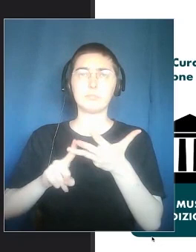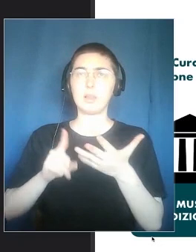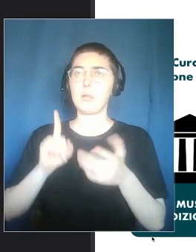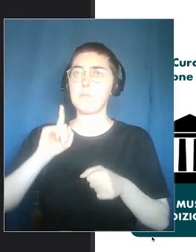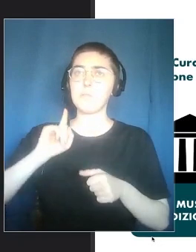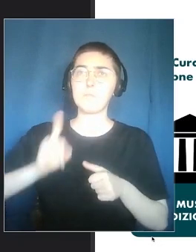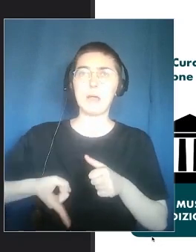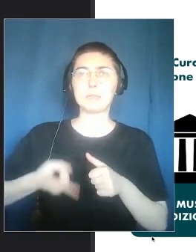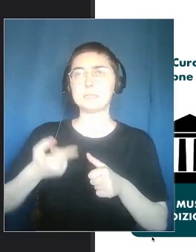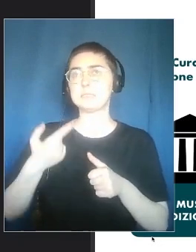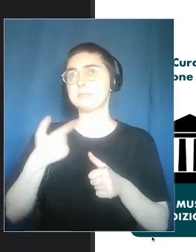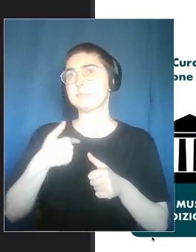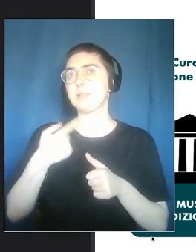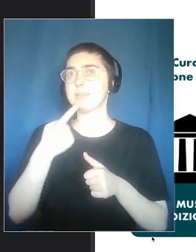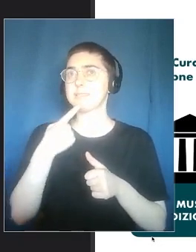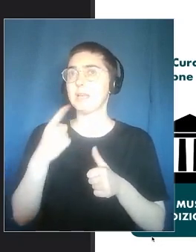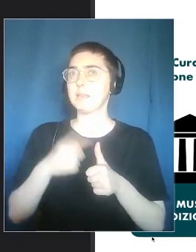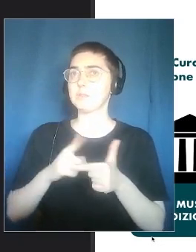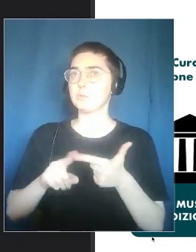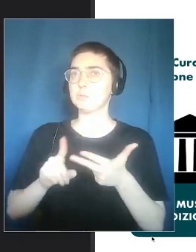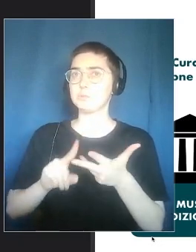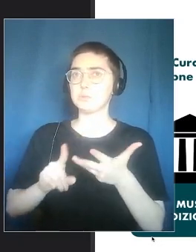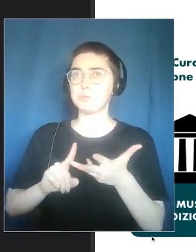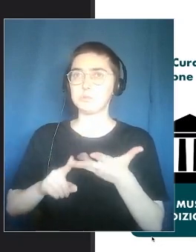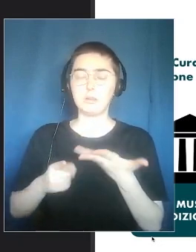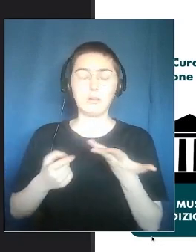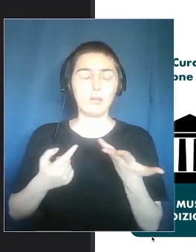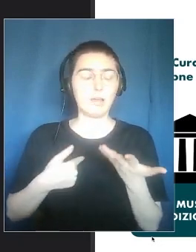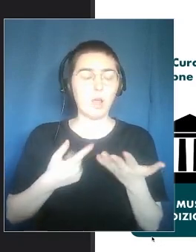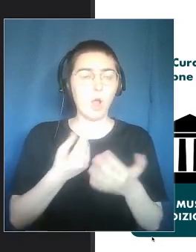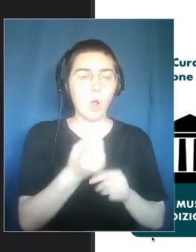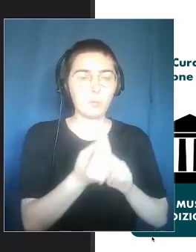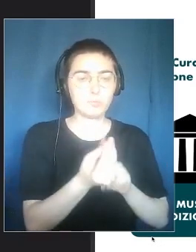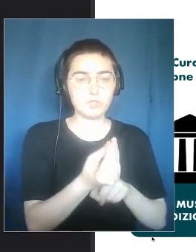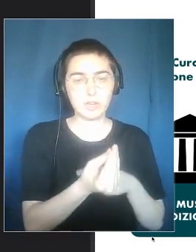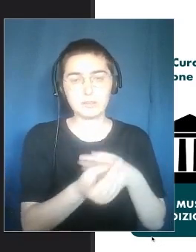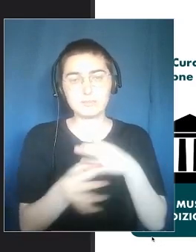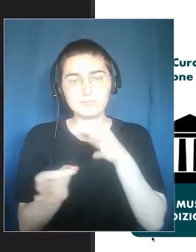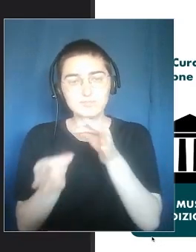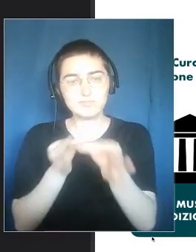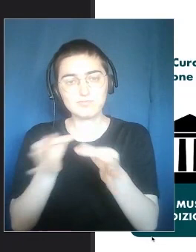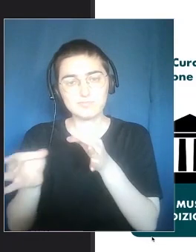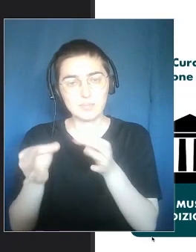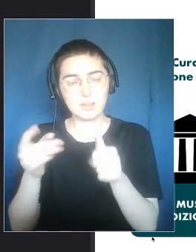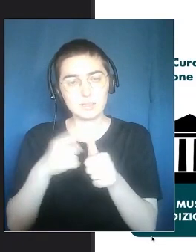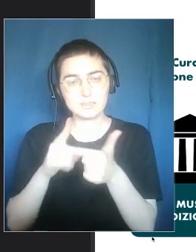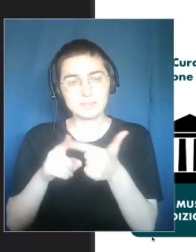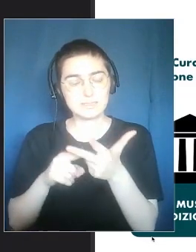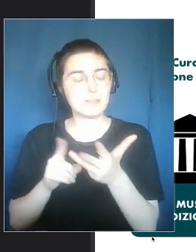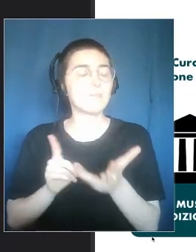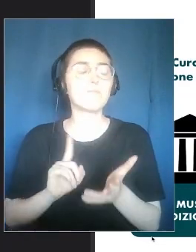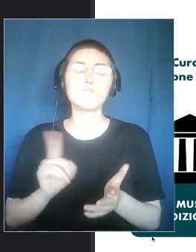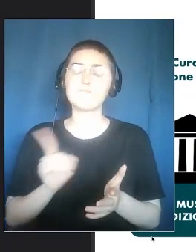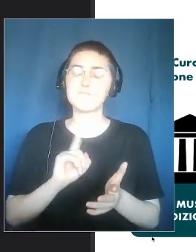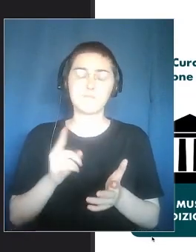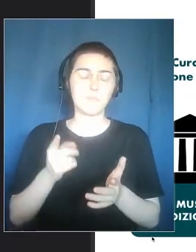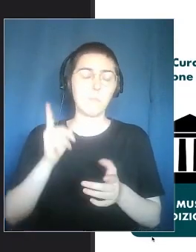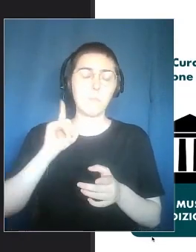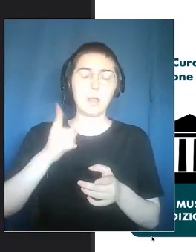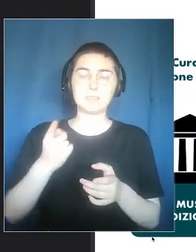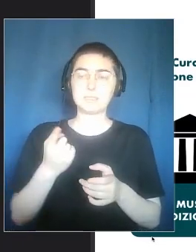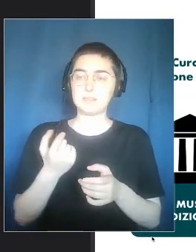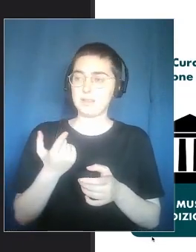Who. Creates a story. To represent. object. But this. Are. Co.